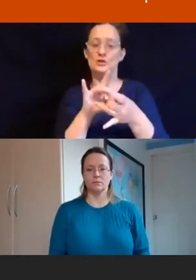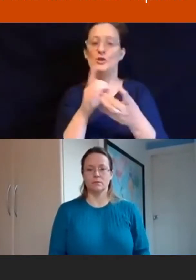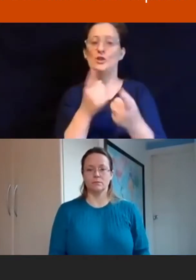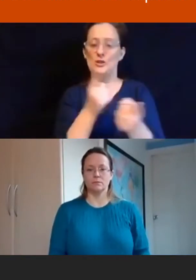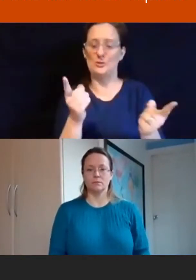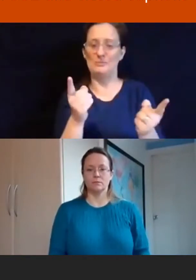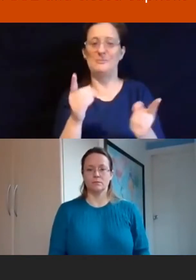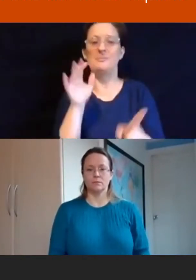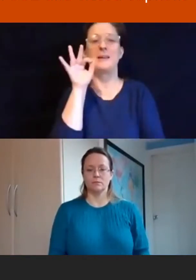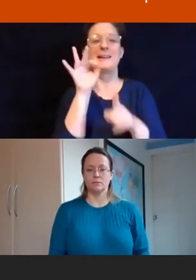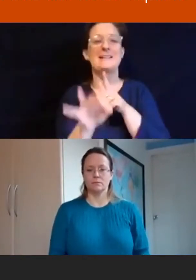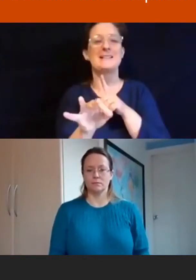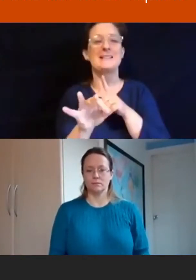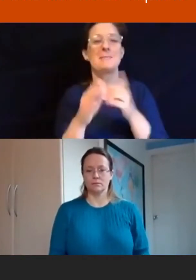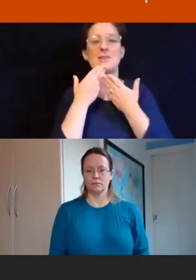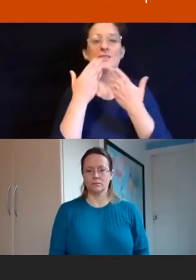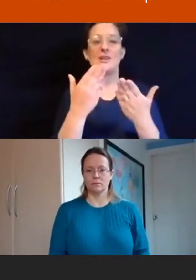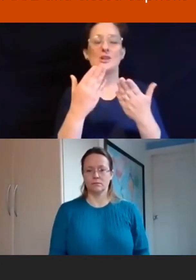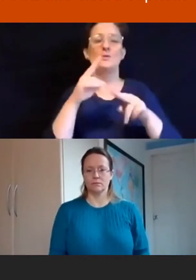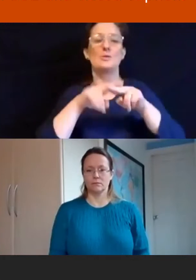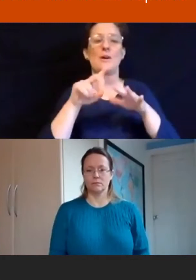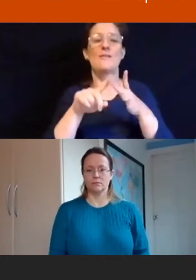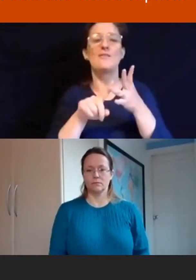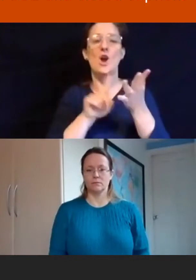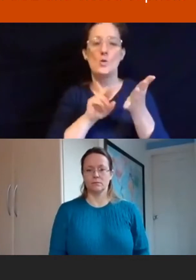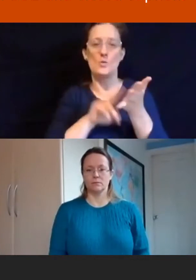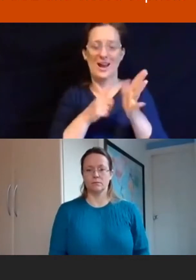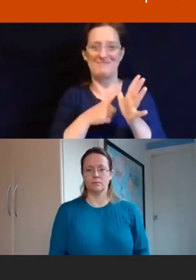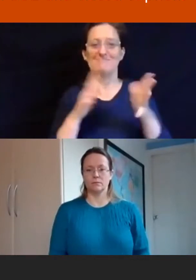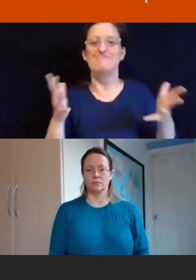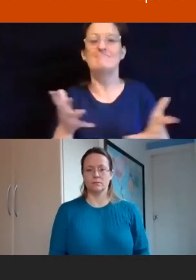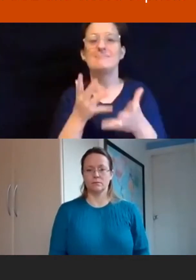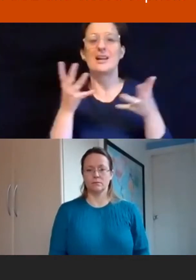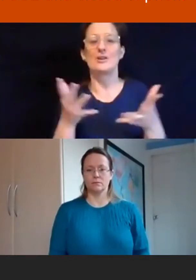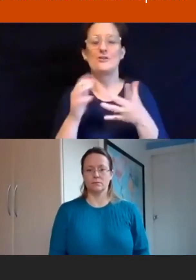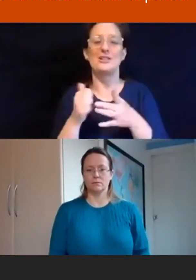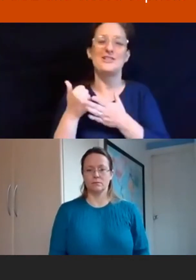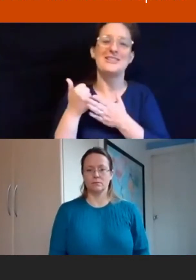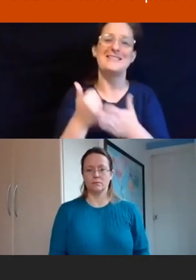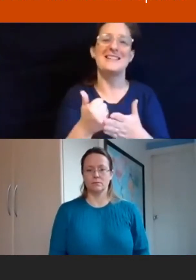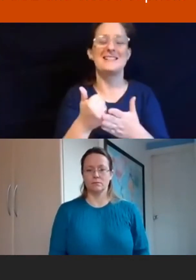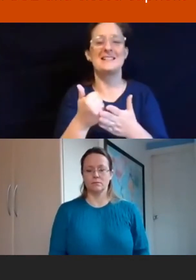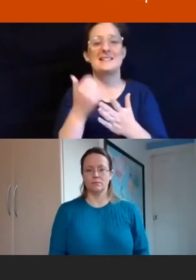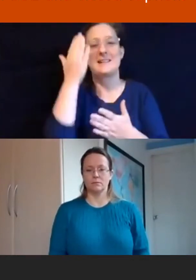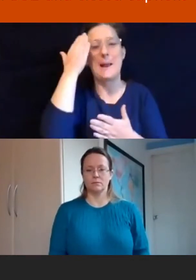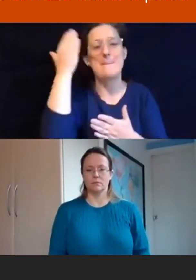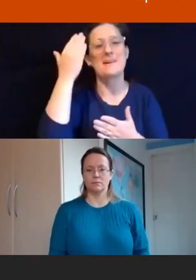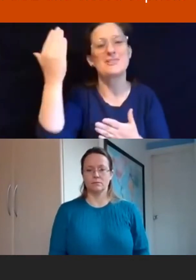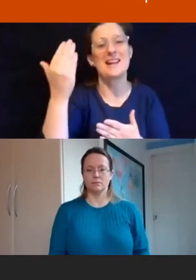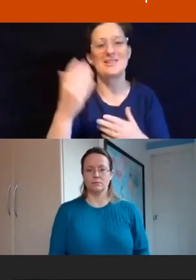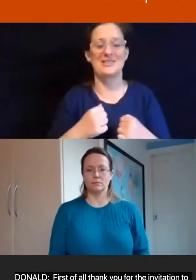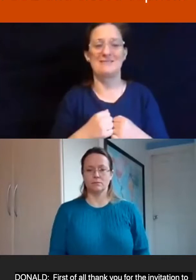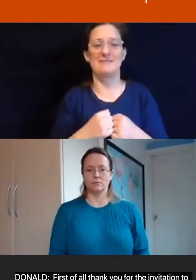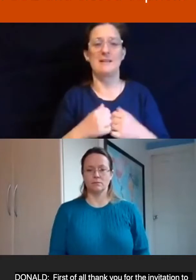to Fiona for her encouragement, persistence, imagination, and for what